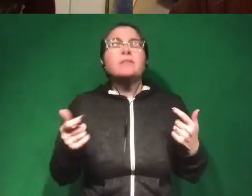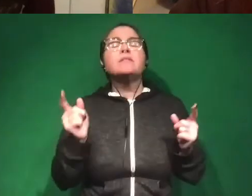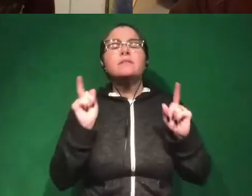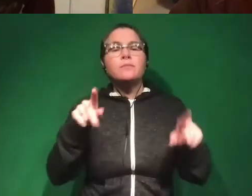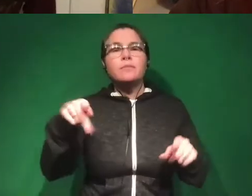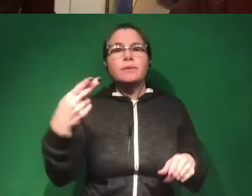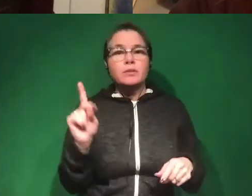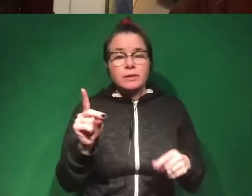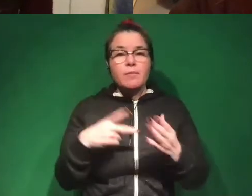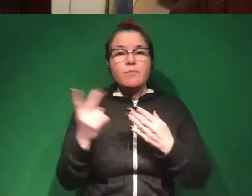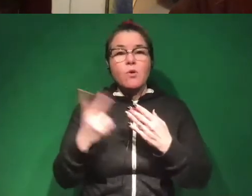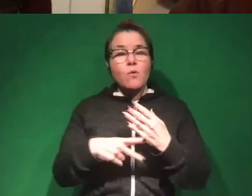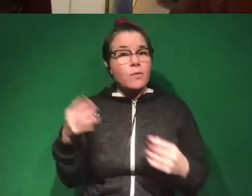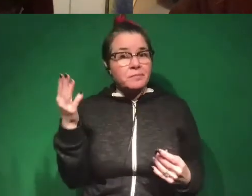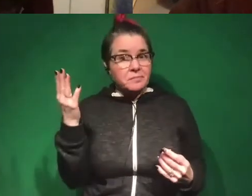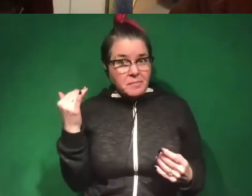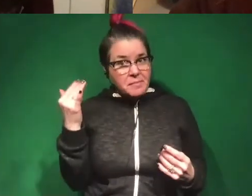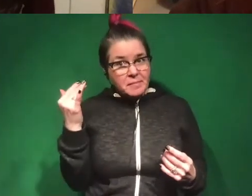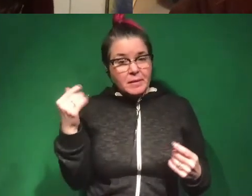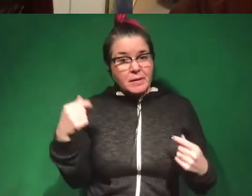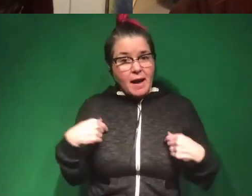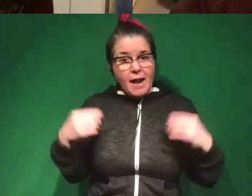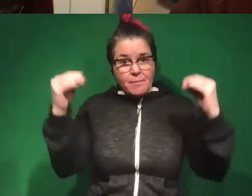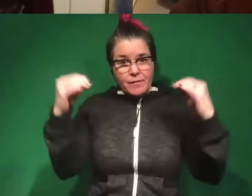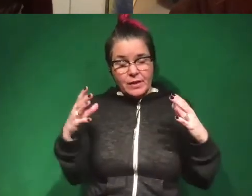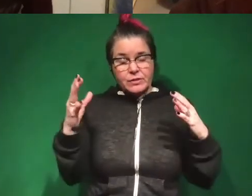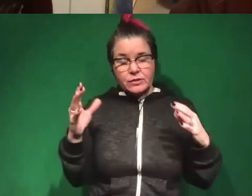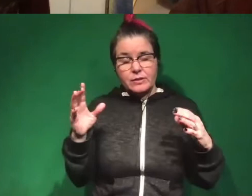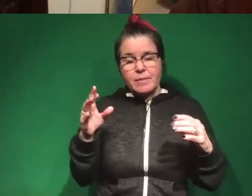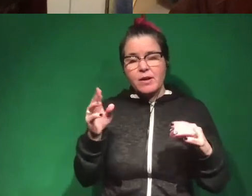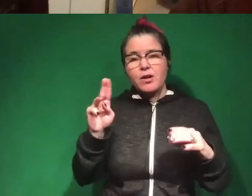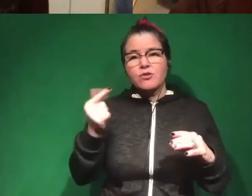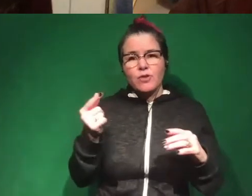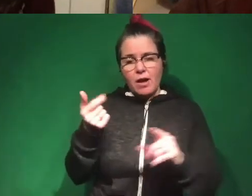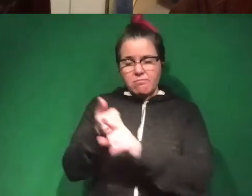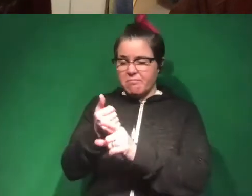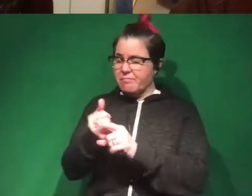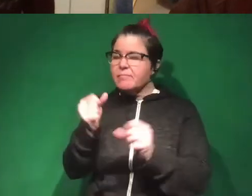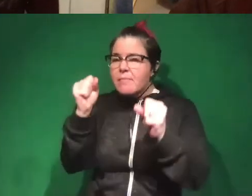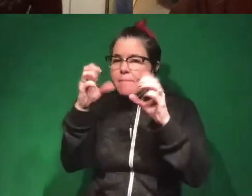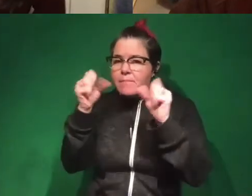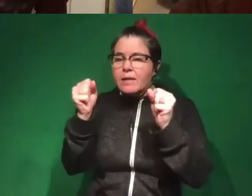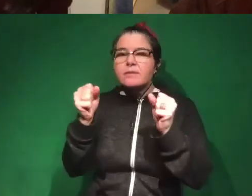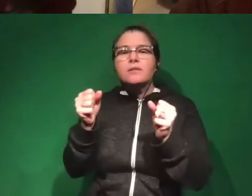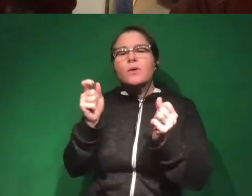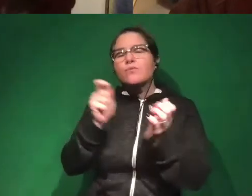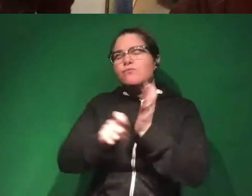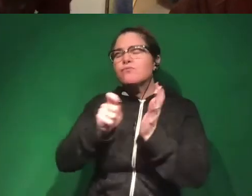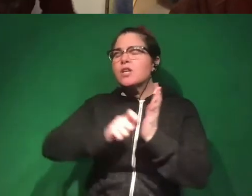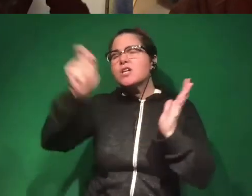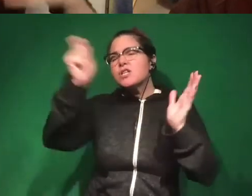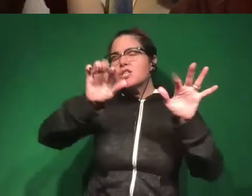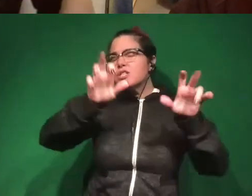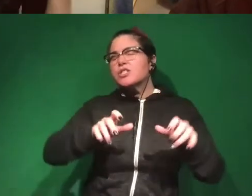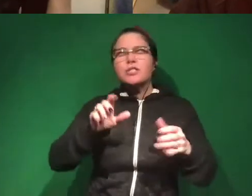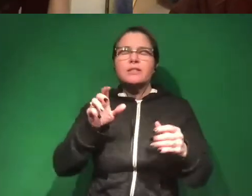PhD program only because I had a professor in undergrad who I thought was really amazing. And we would write these big essays where we'd be like, what